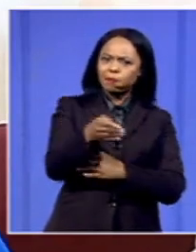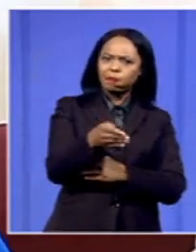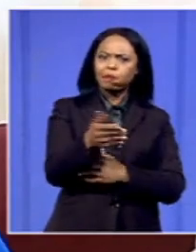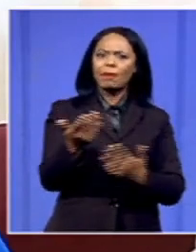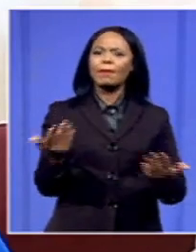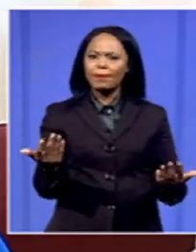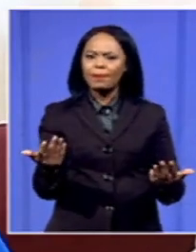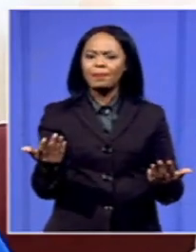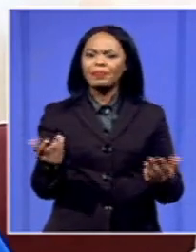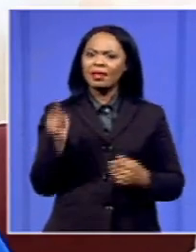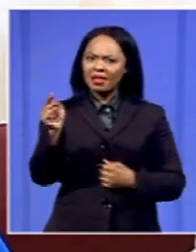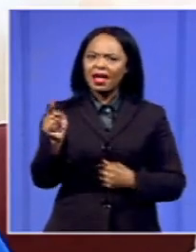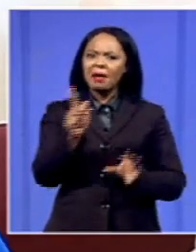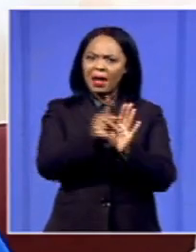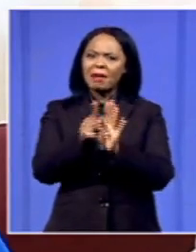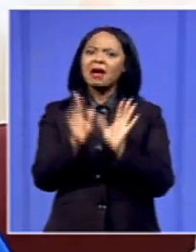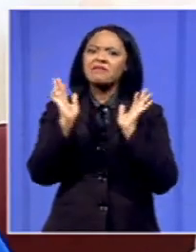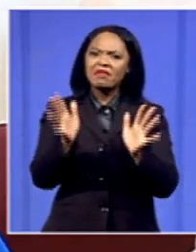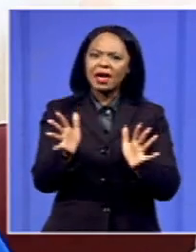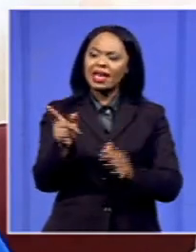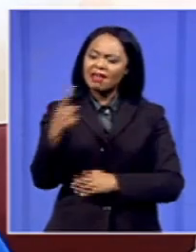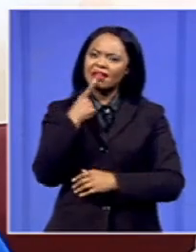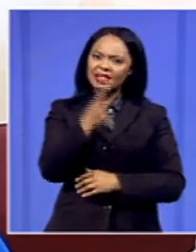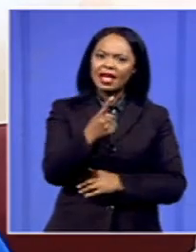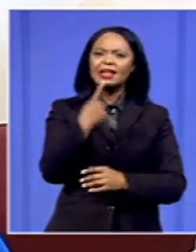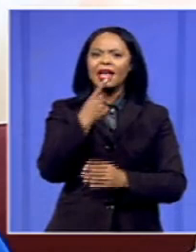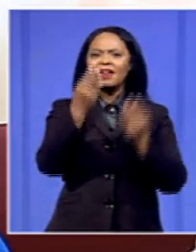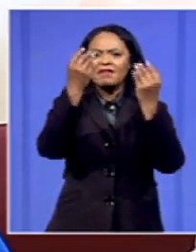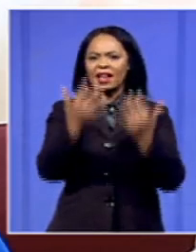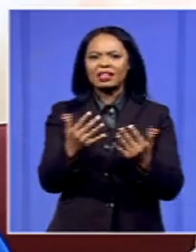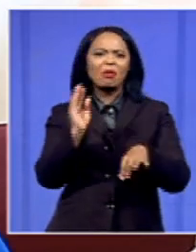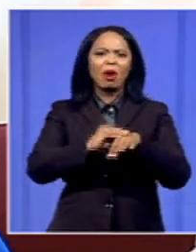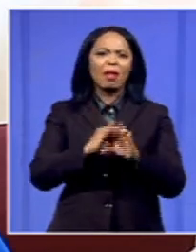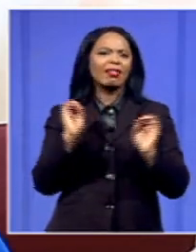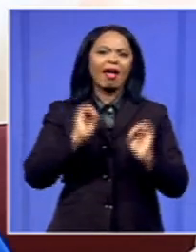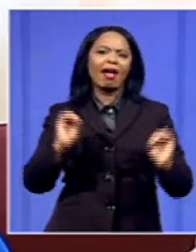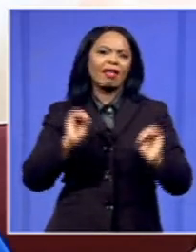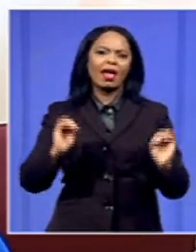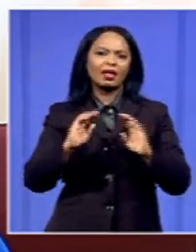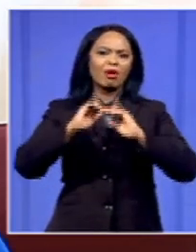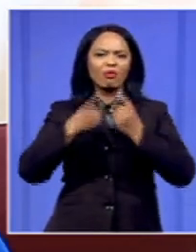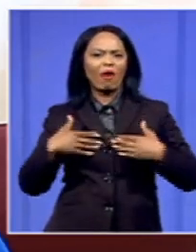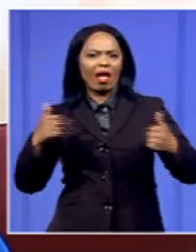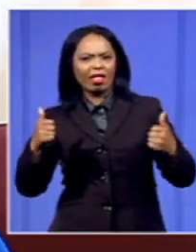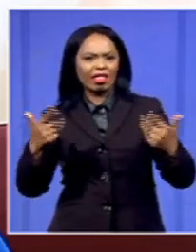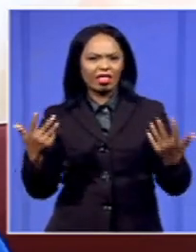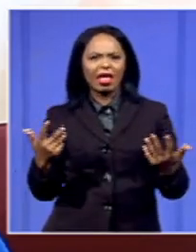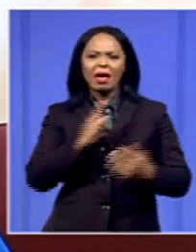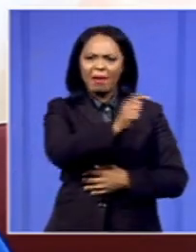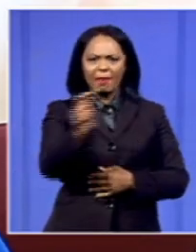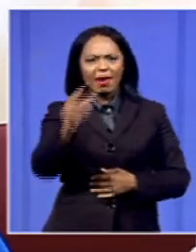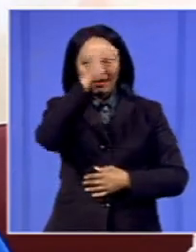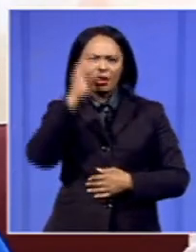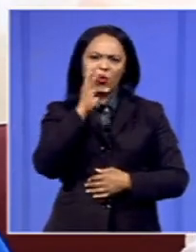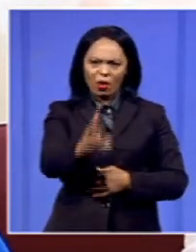also been on record saying that finances are not a crisis in the Department of Health as far as paying off these